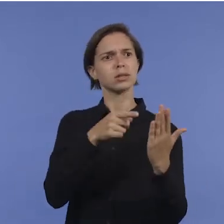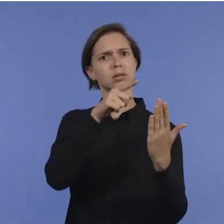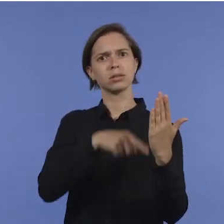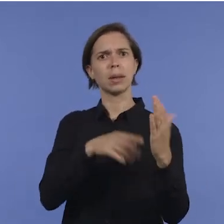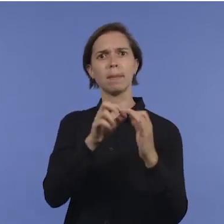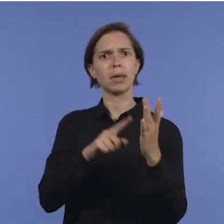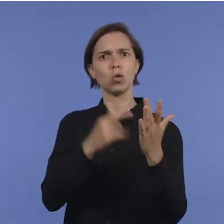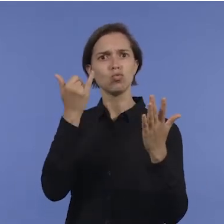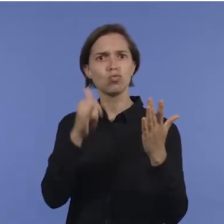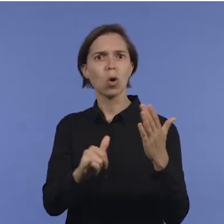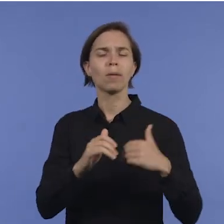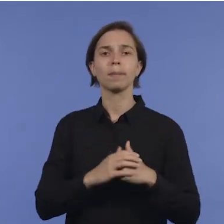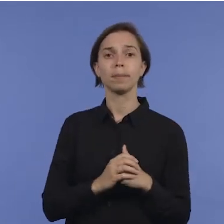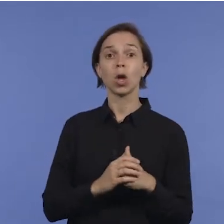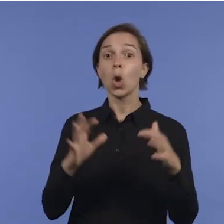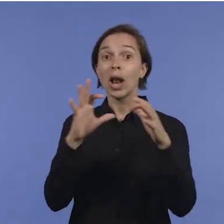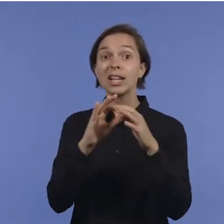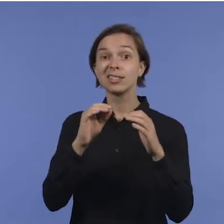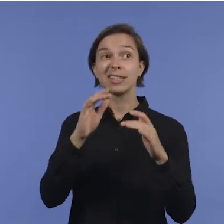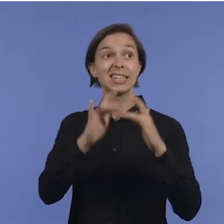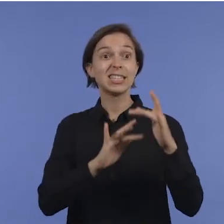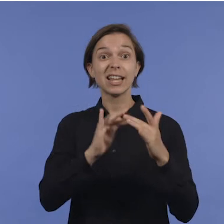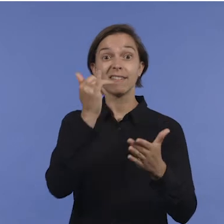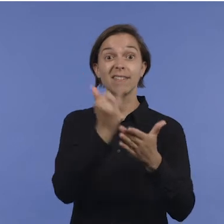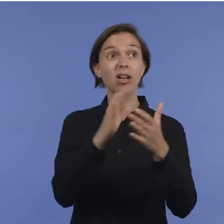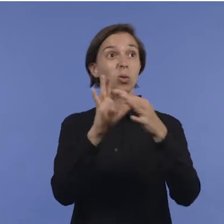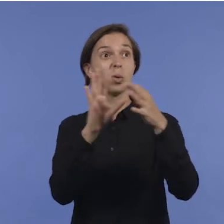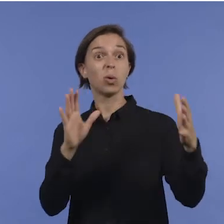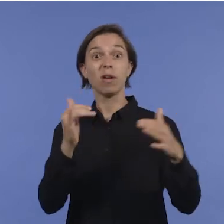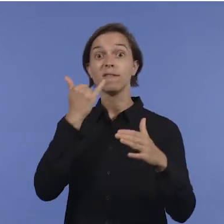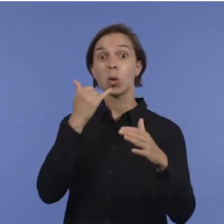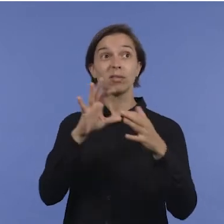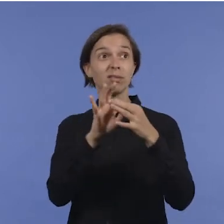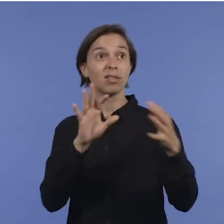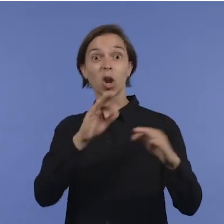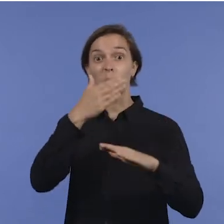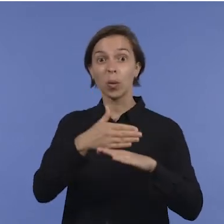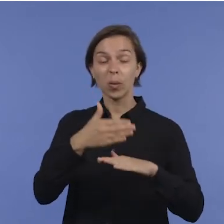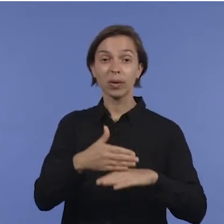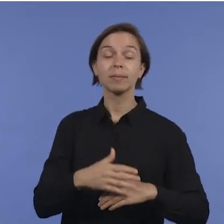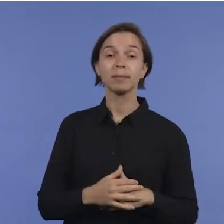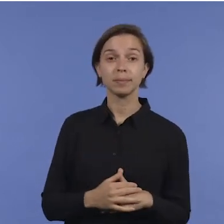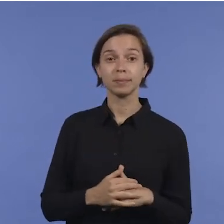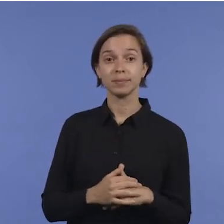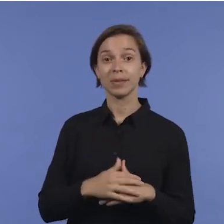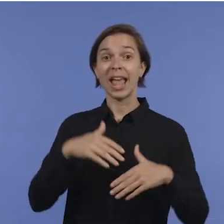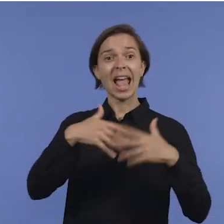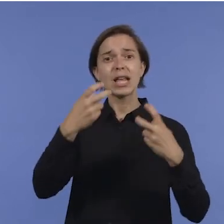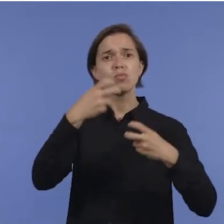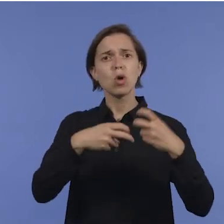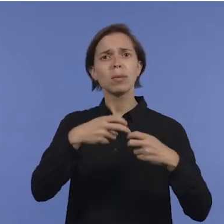cut off? Faults and service difficulties. Is your phone or internet service not working as it should be?